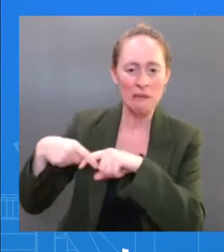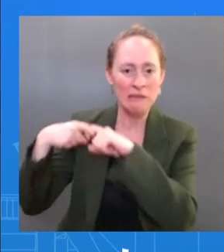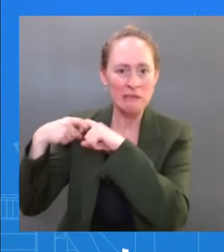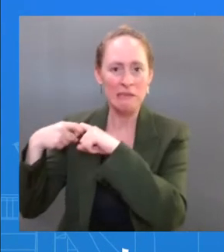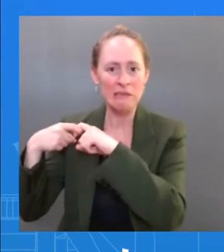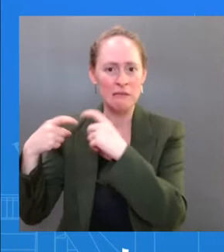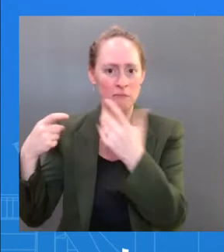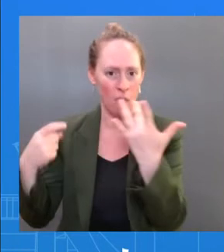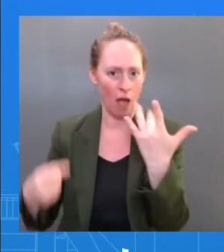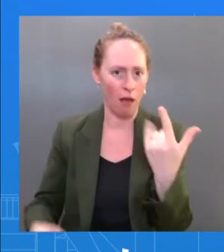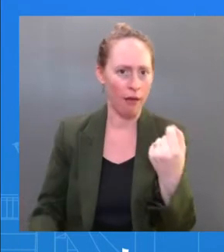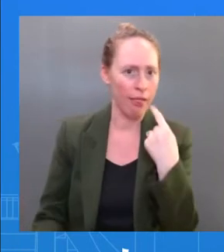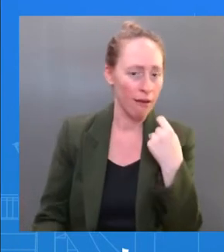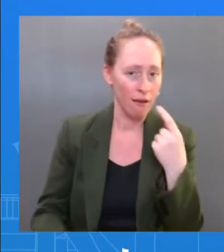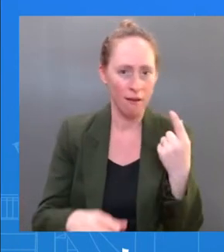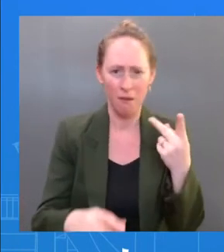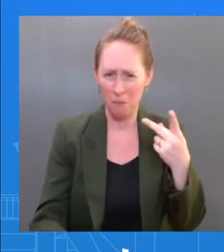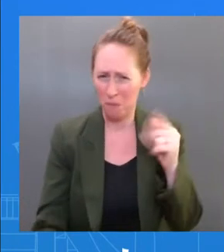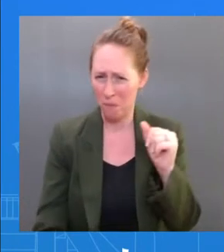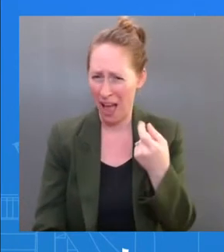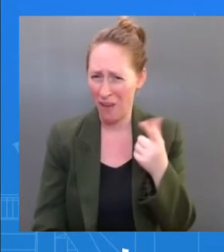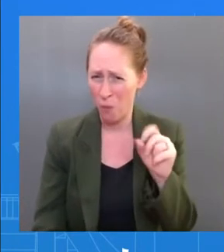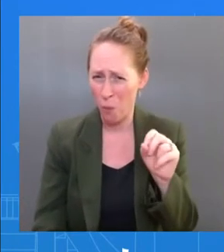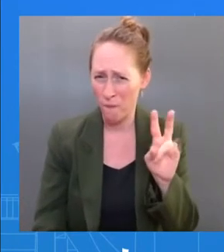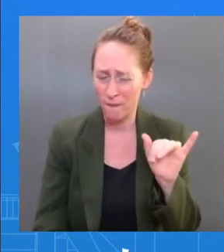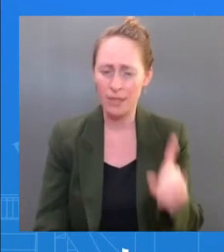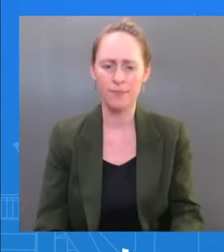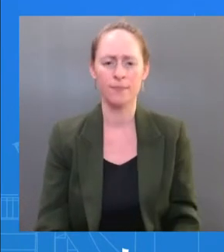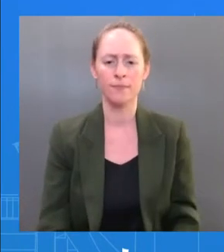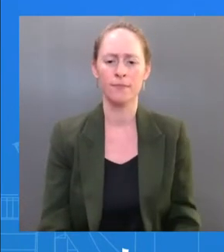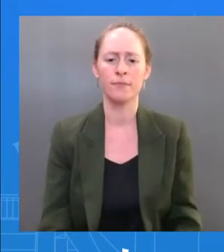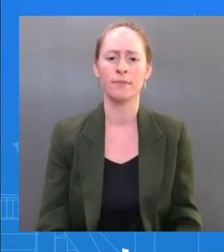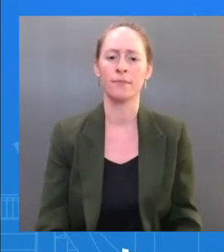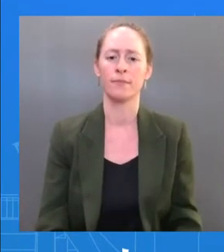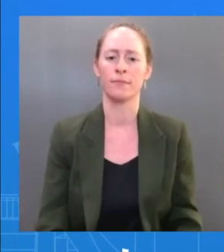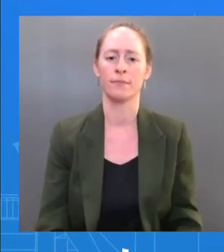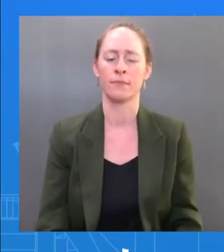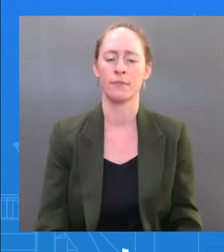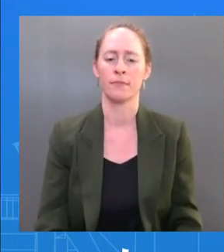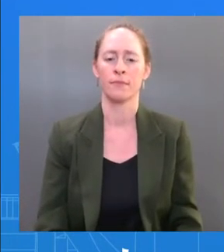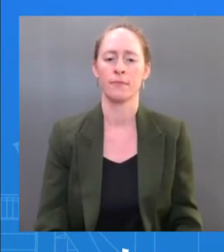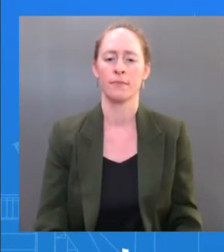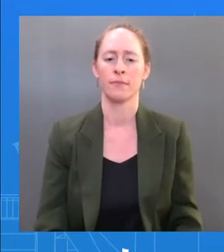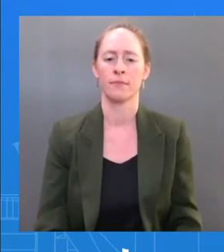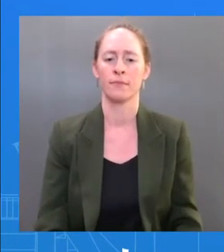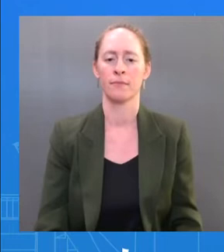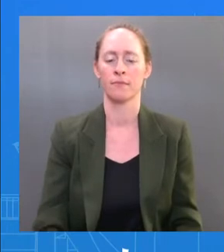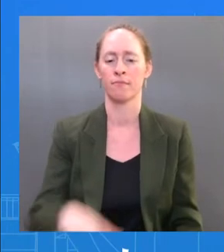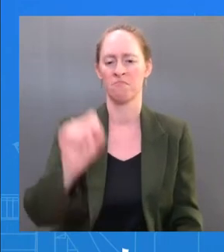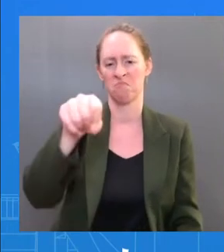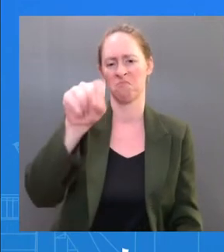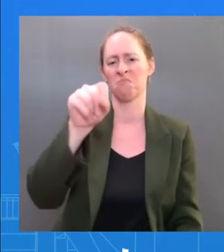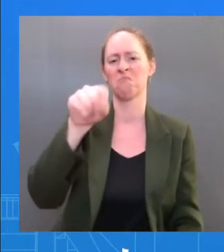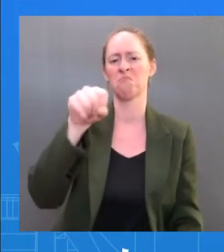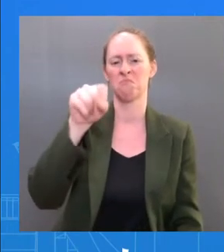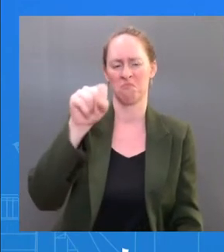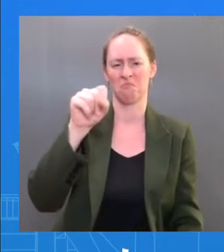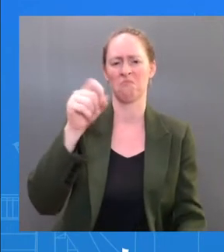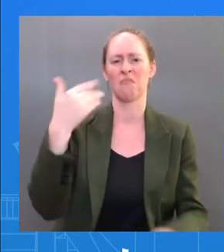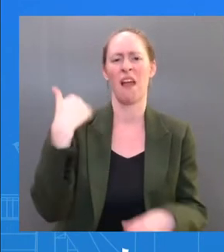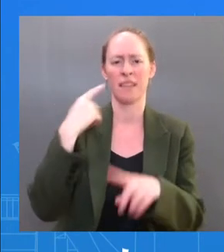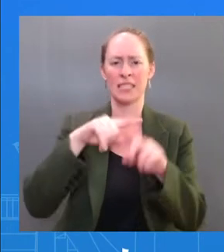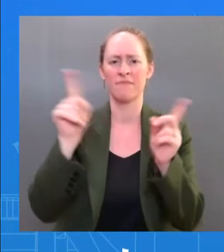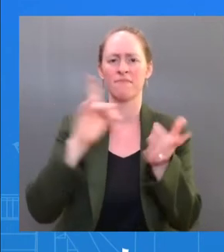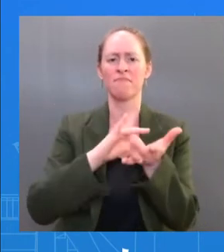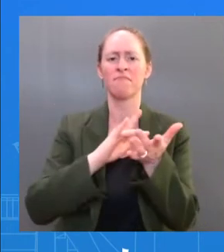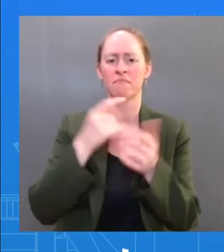medicine, and a blood thinner for his atrial fibrillation, both of which need to be stopped when you take Paxlovid. It's a very standard, common thing that we